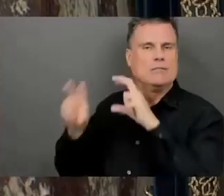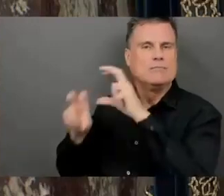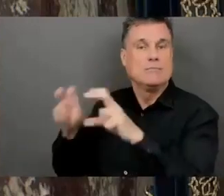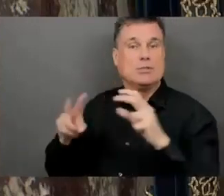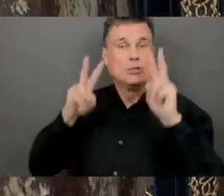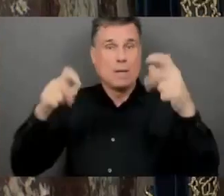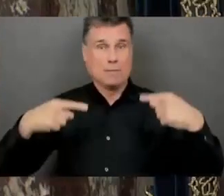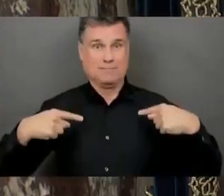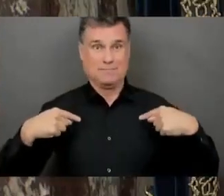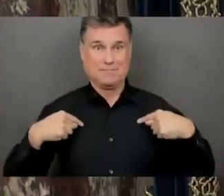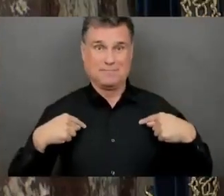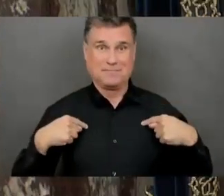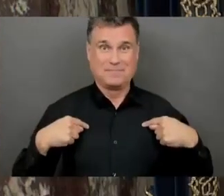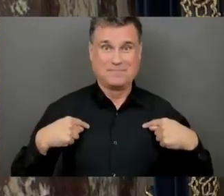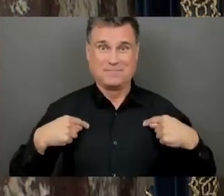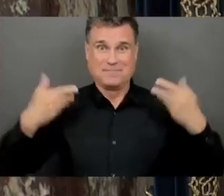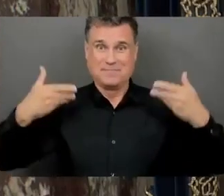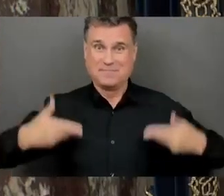Ember Sparks.